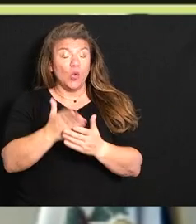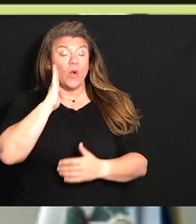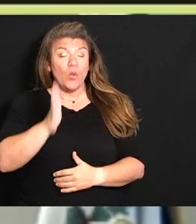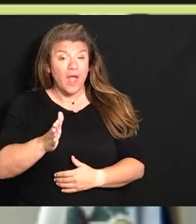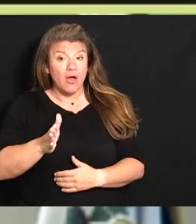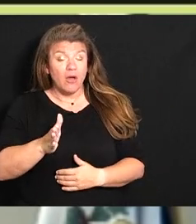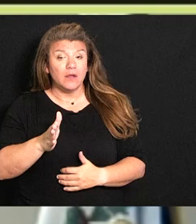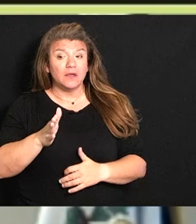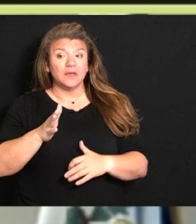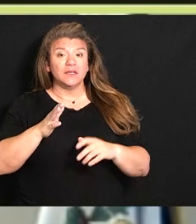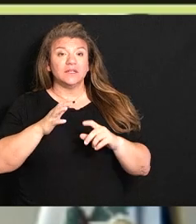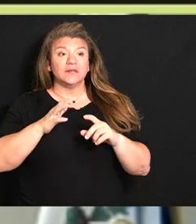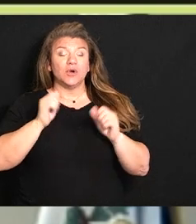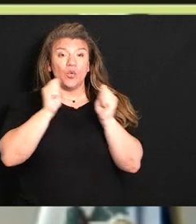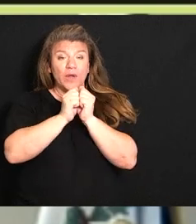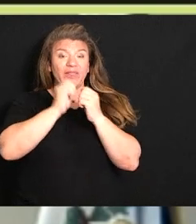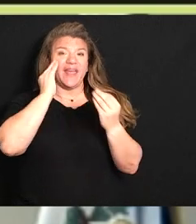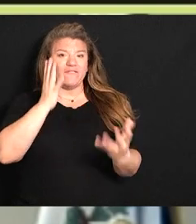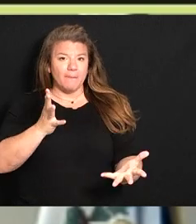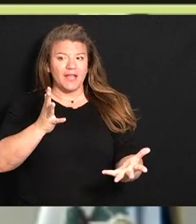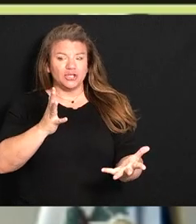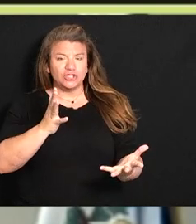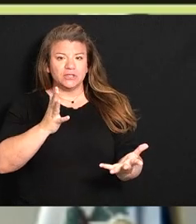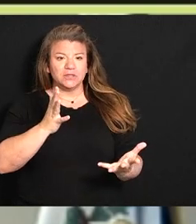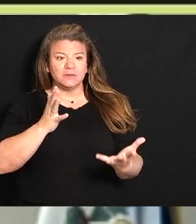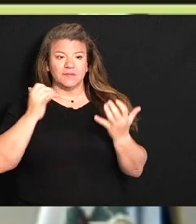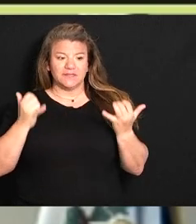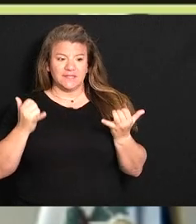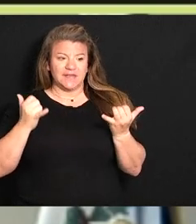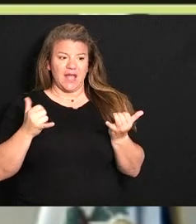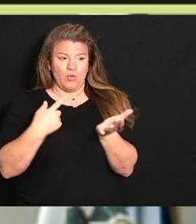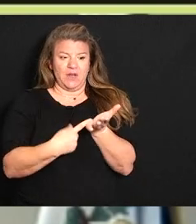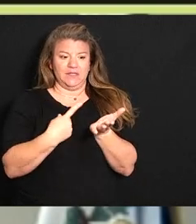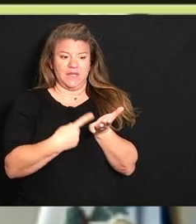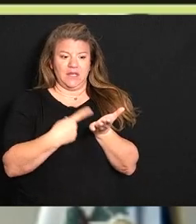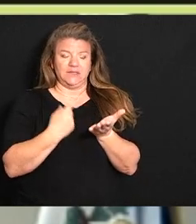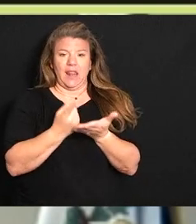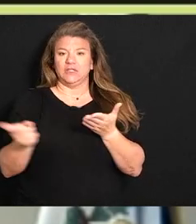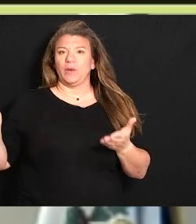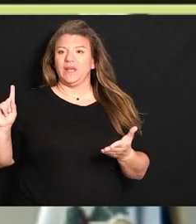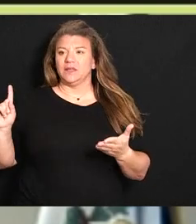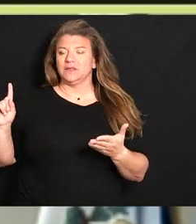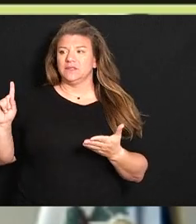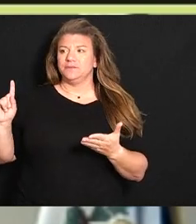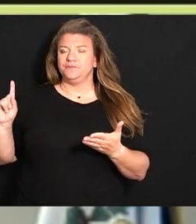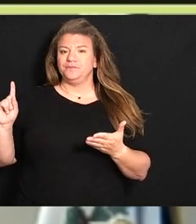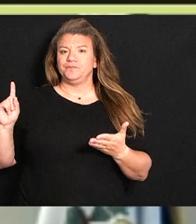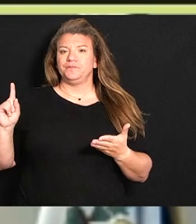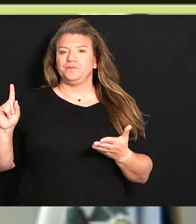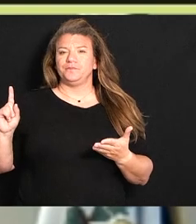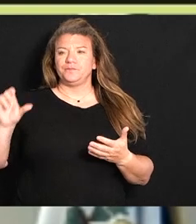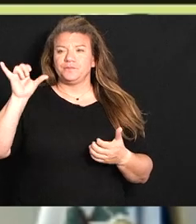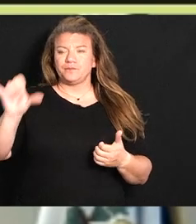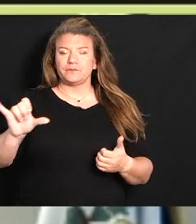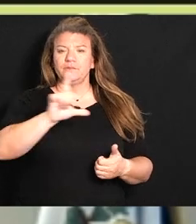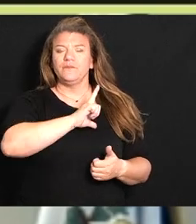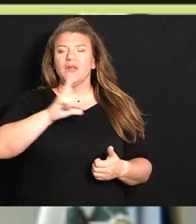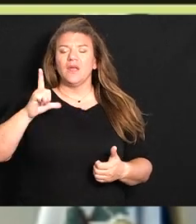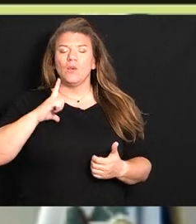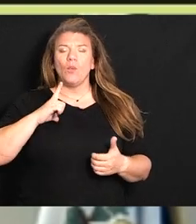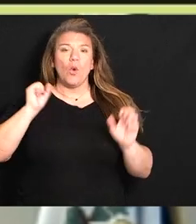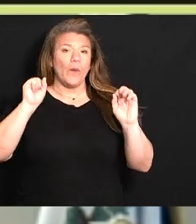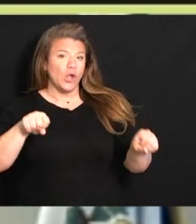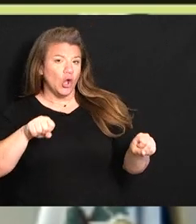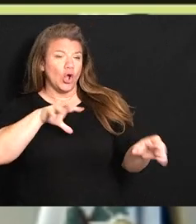have information in fact we discussed last week that legislation and what we could